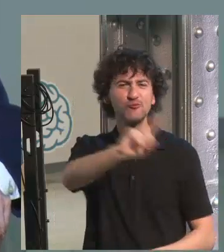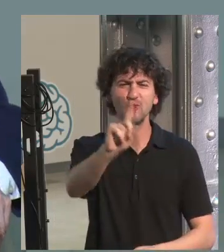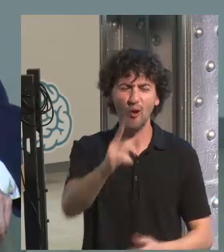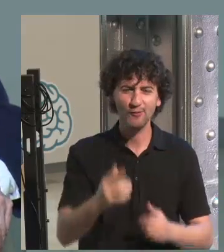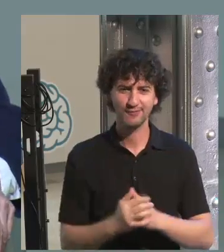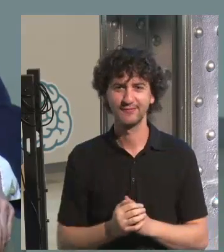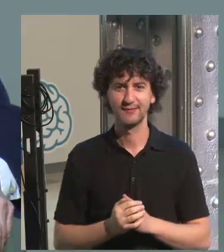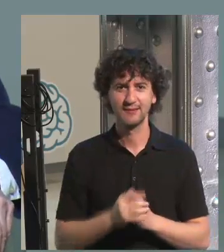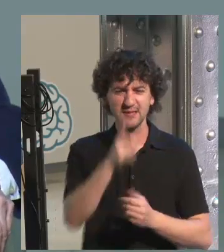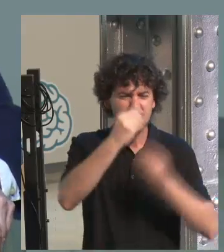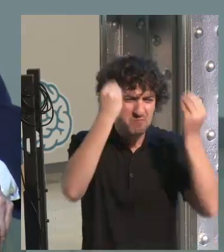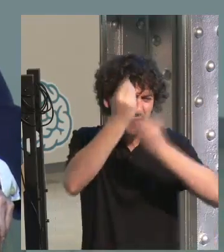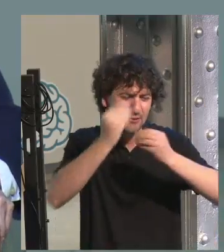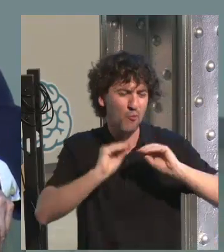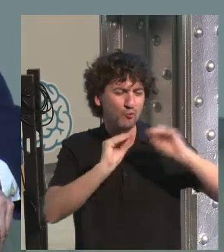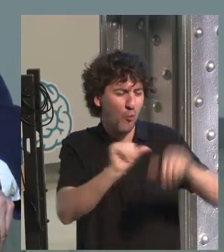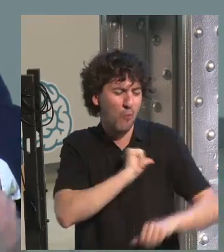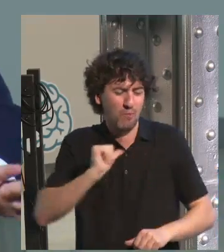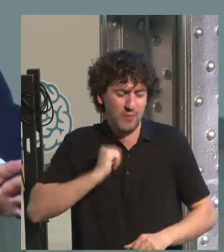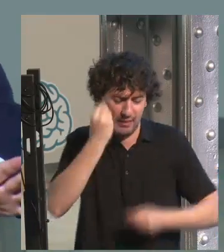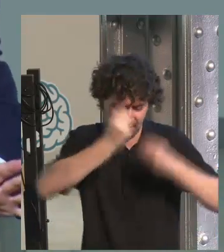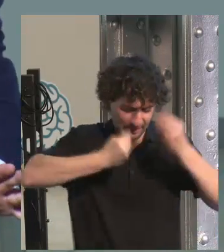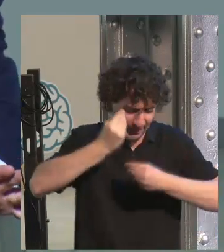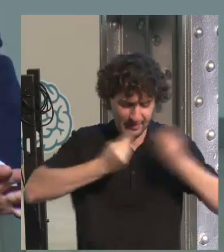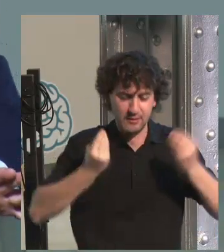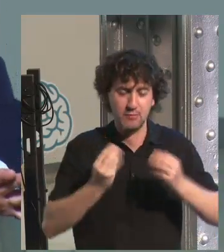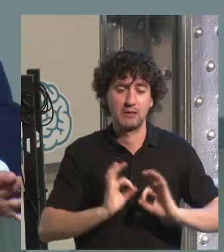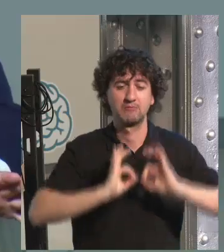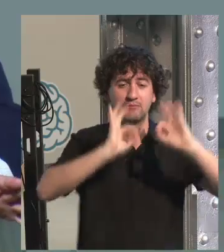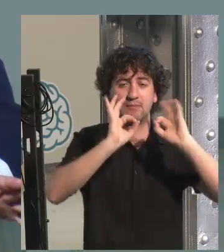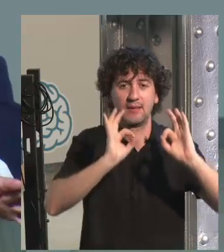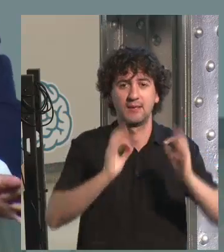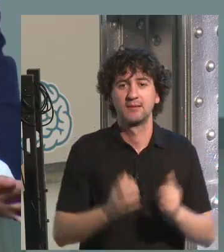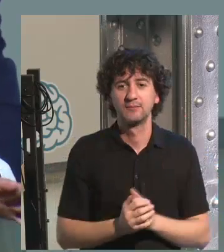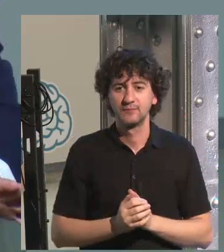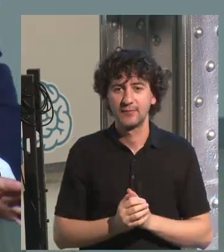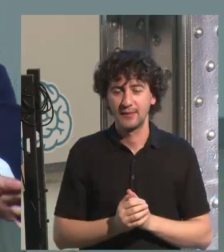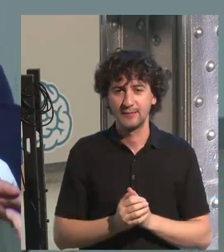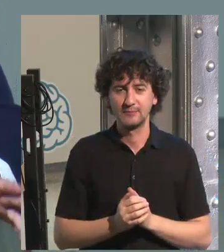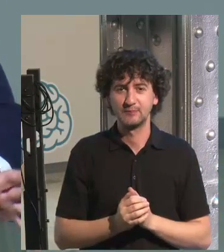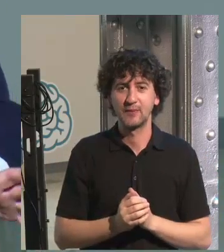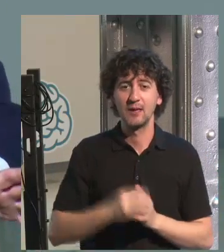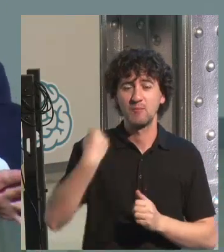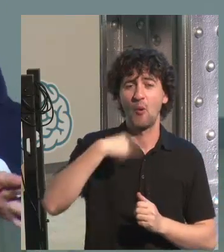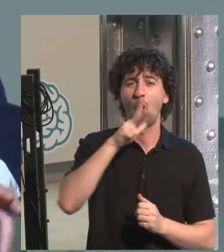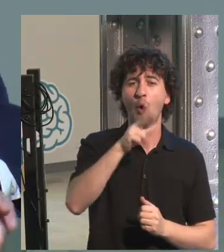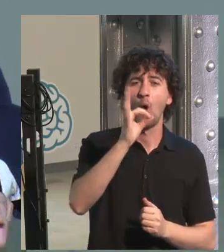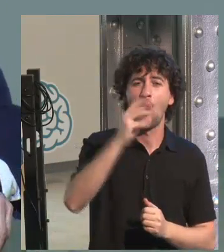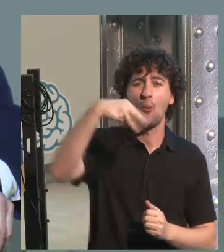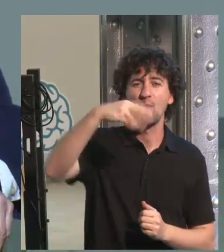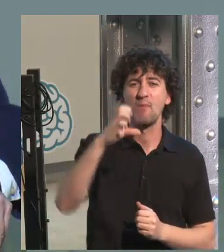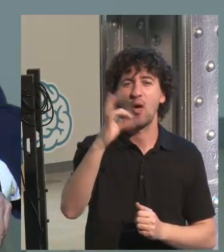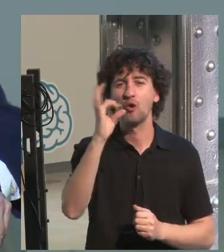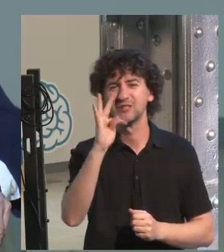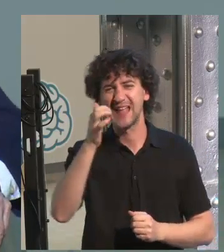staring even at me, but they are thinking about their own stuffs and mainly about